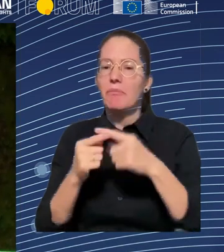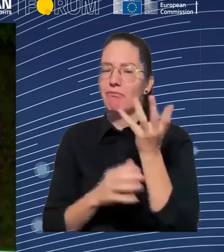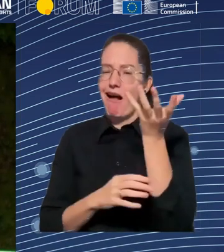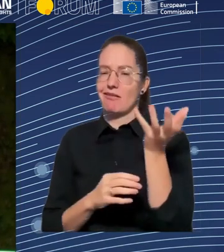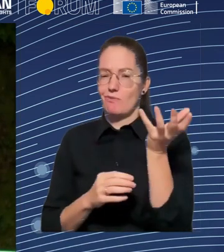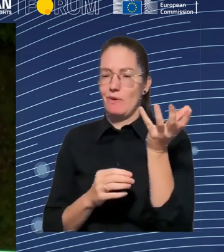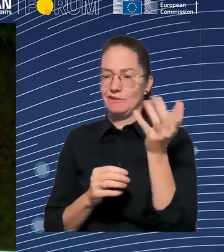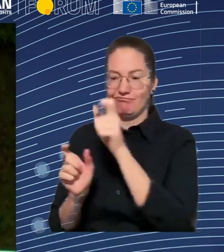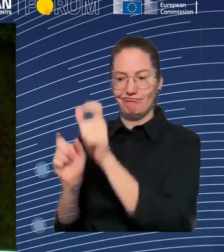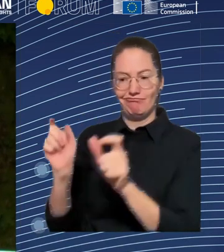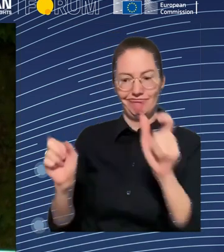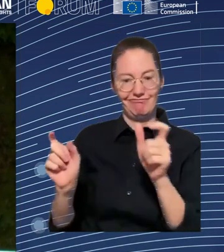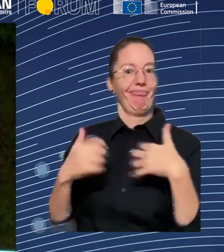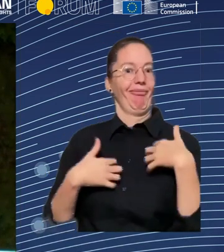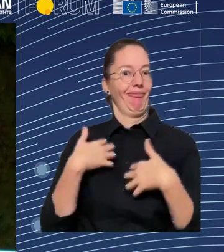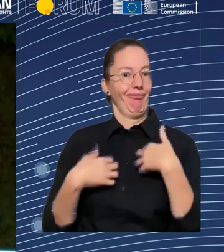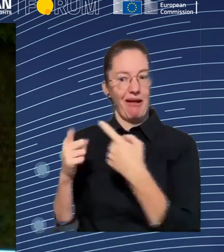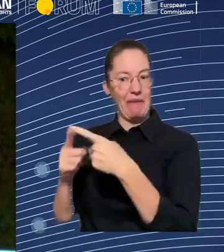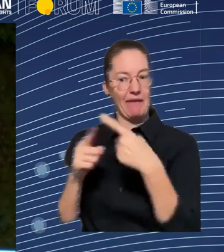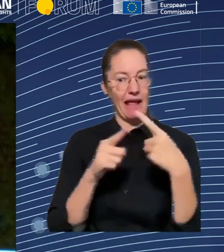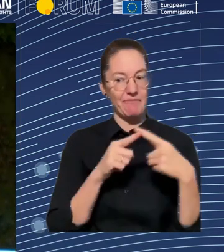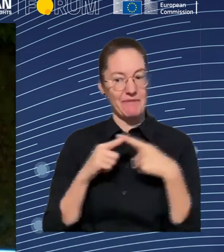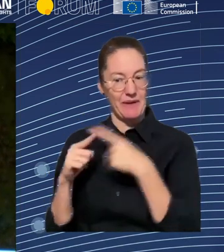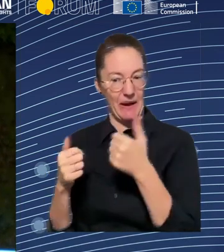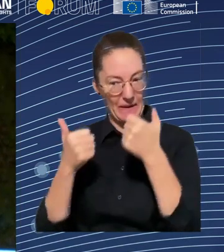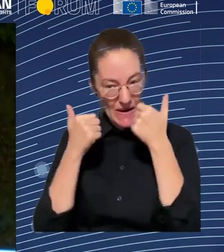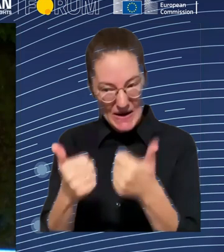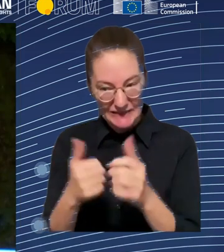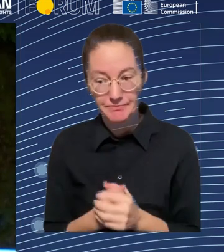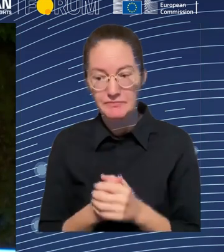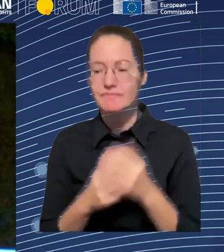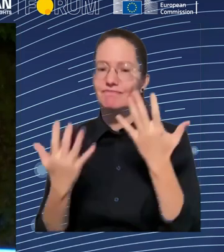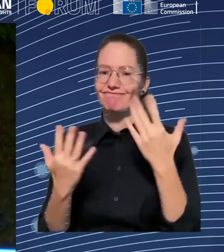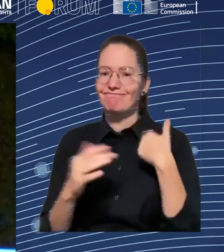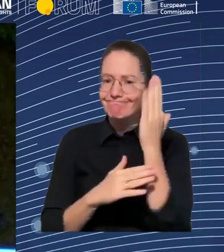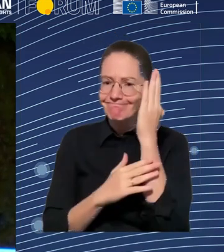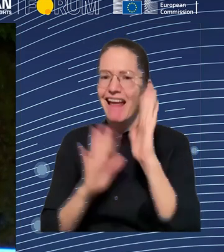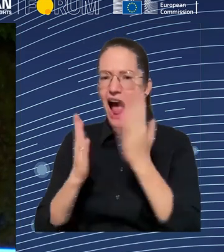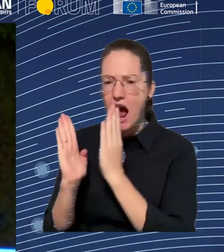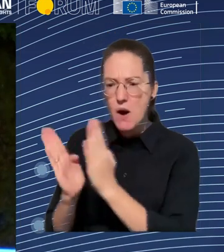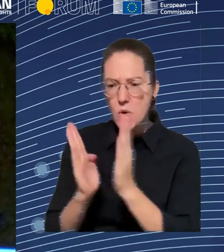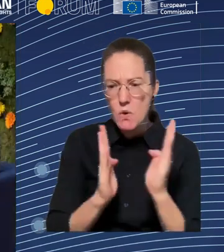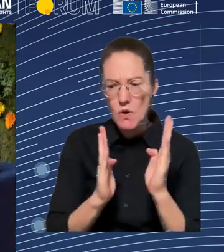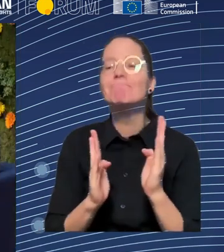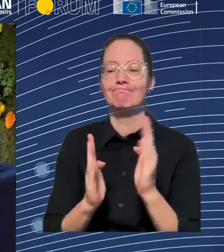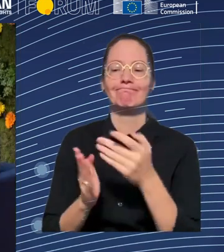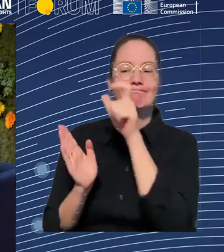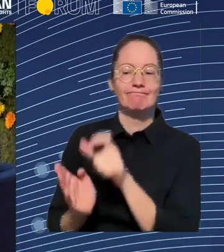Sadampras, who is professor of law and associate dean of research in the faculty of law at Oxford University.